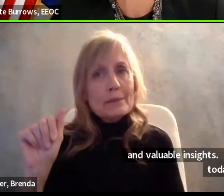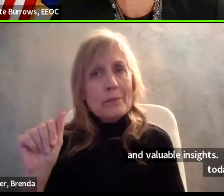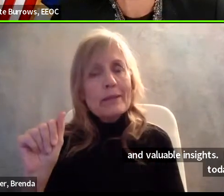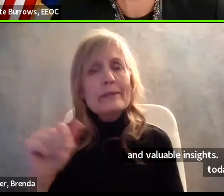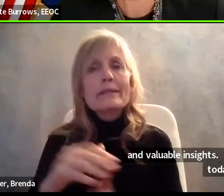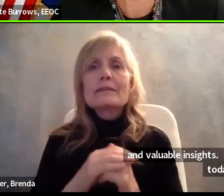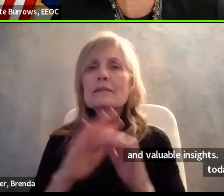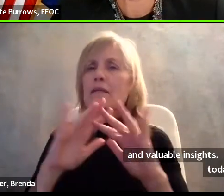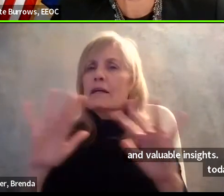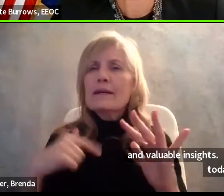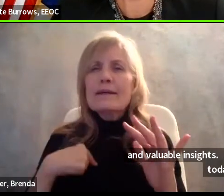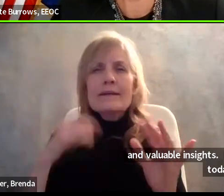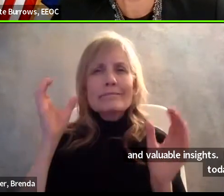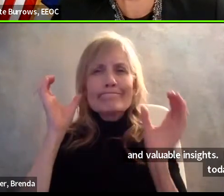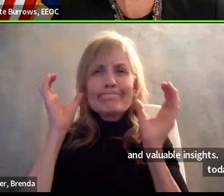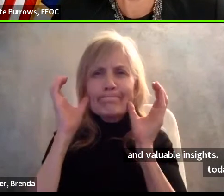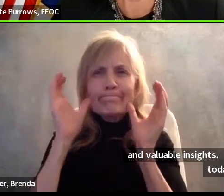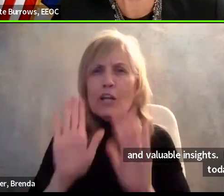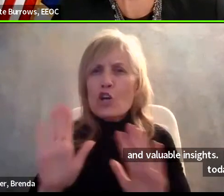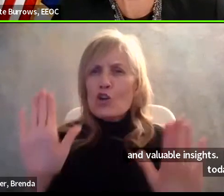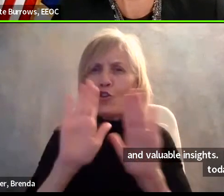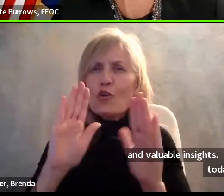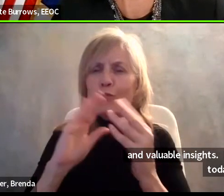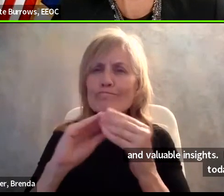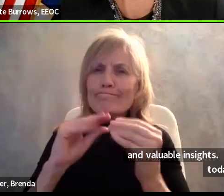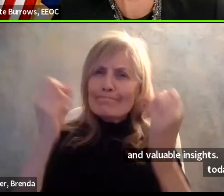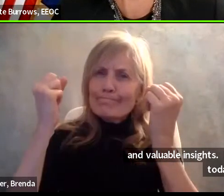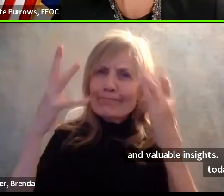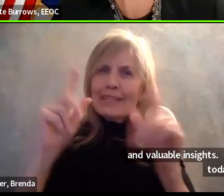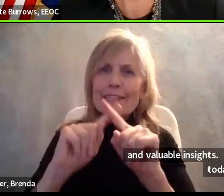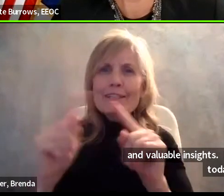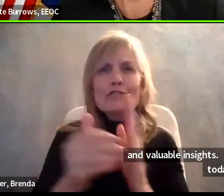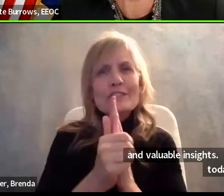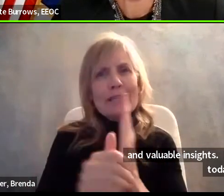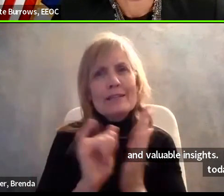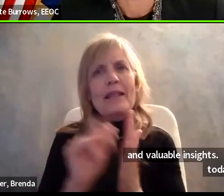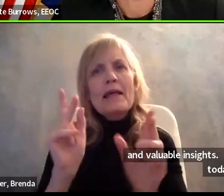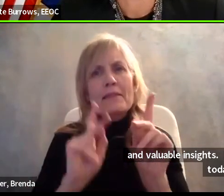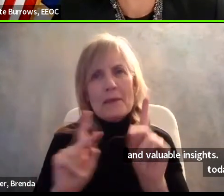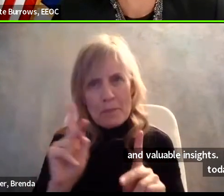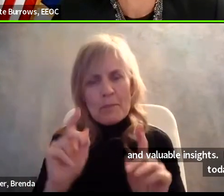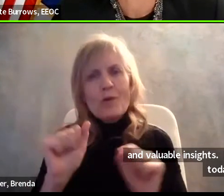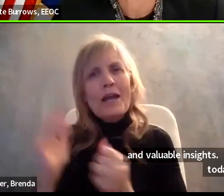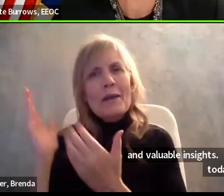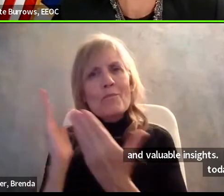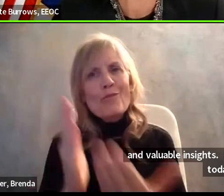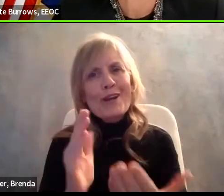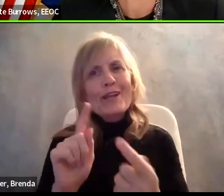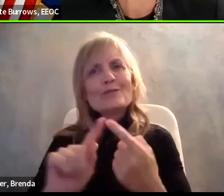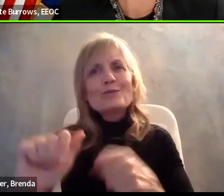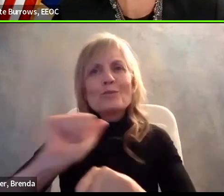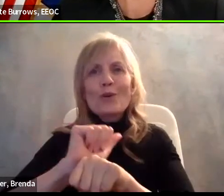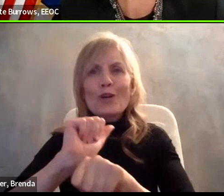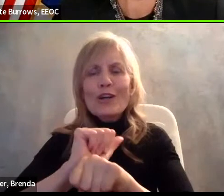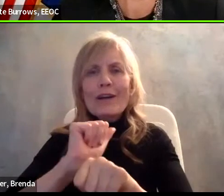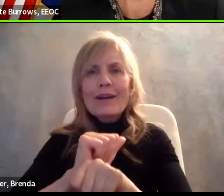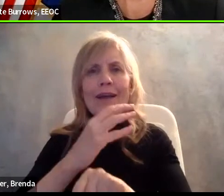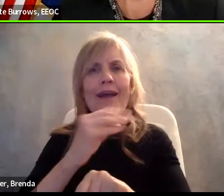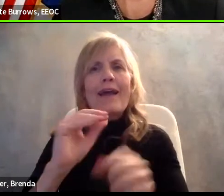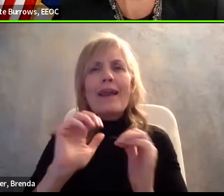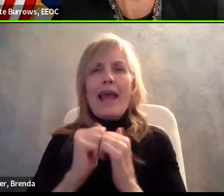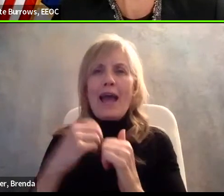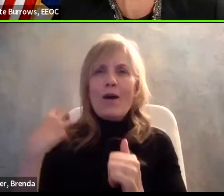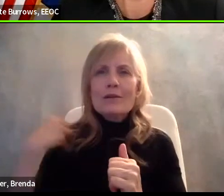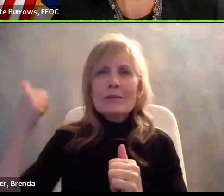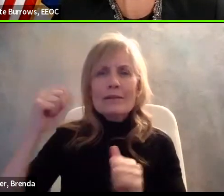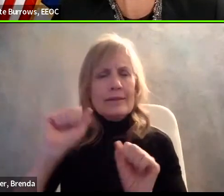hearing all of our guests discuss the myriad skills that these workers bring to the table and how employers can utilize the promising practices